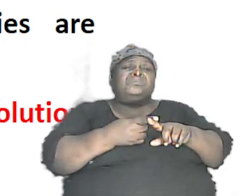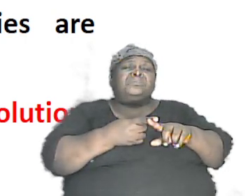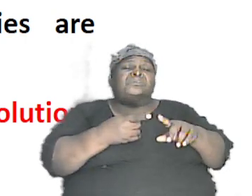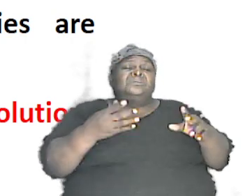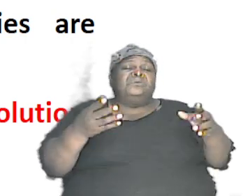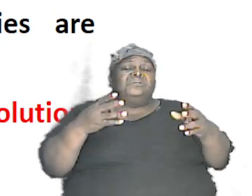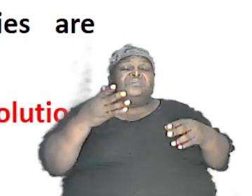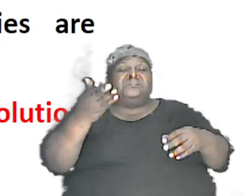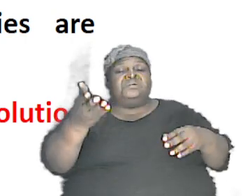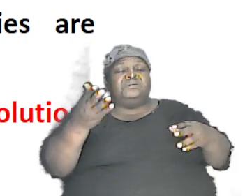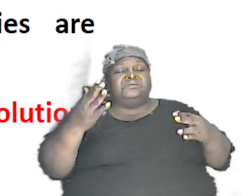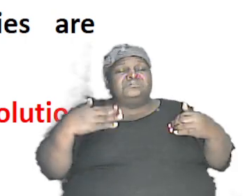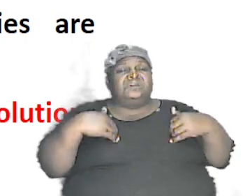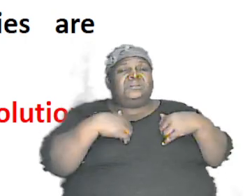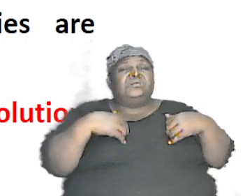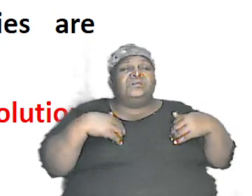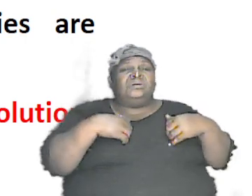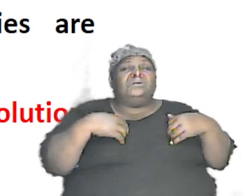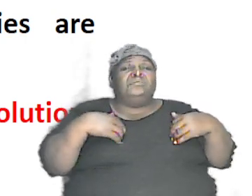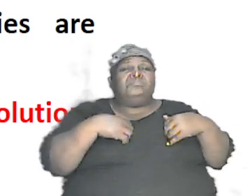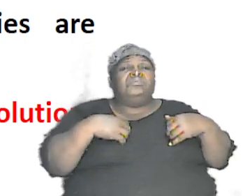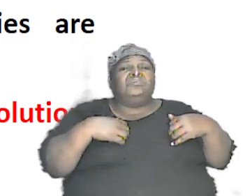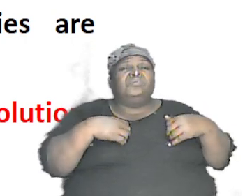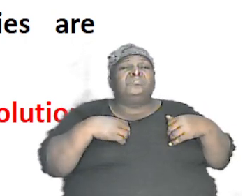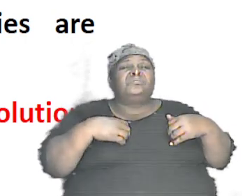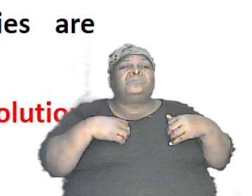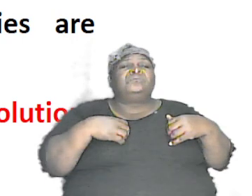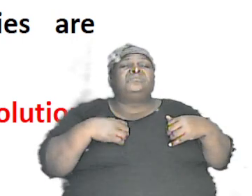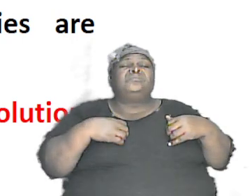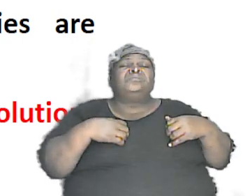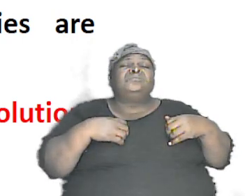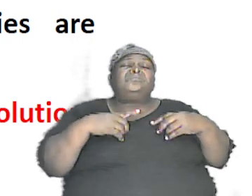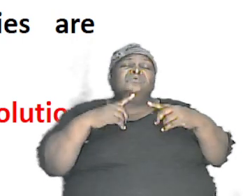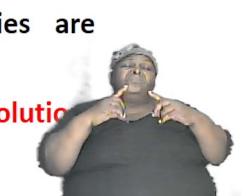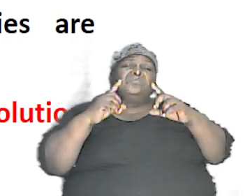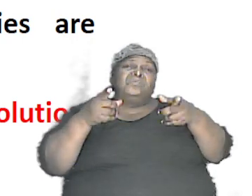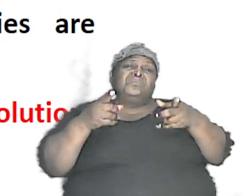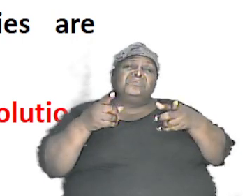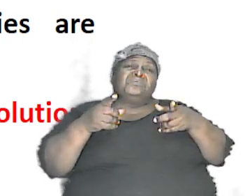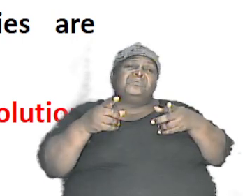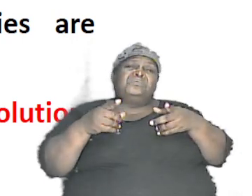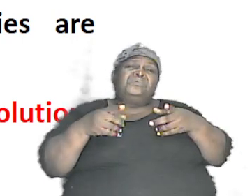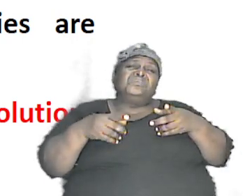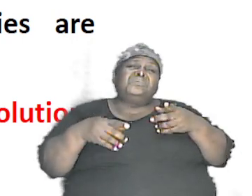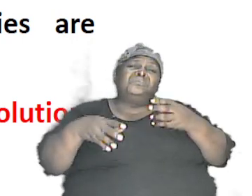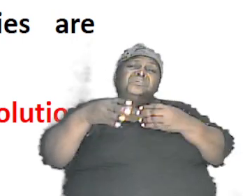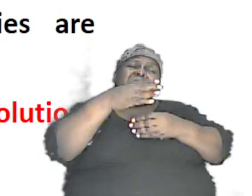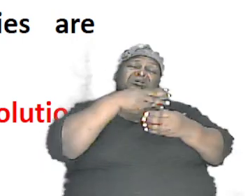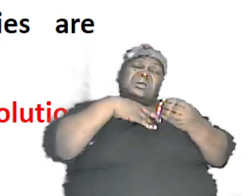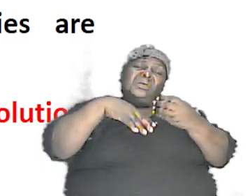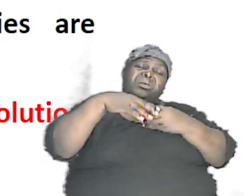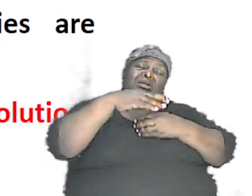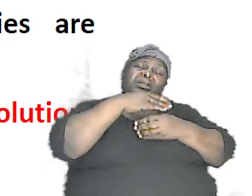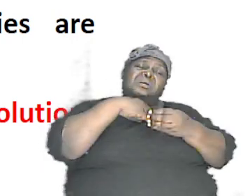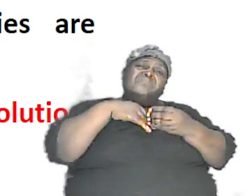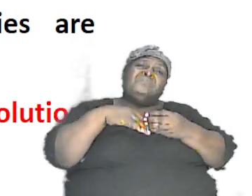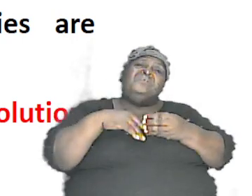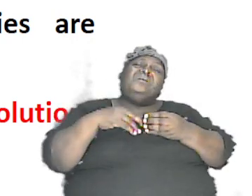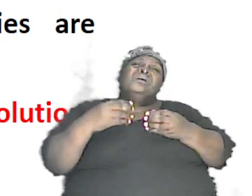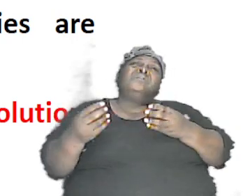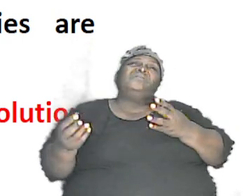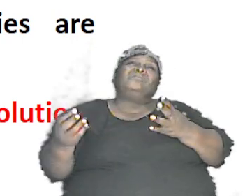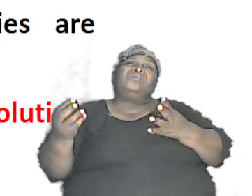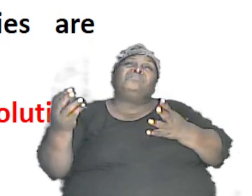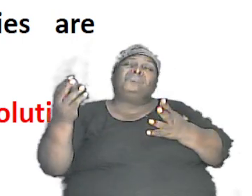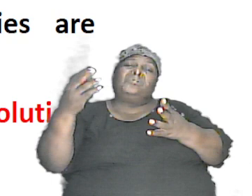animals to go through the cycle of reproduction and you then have a new breed or other species